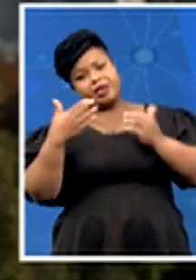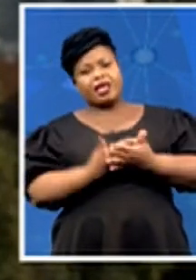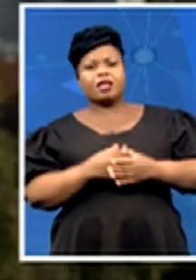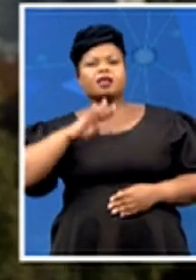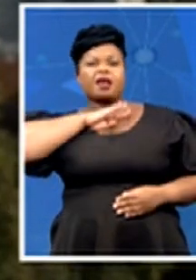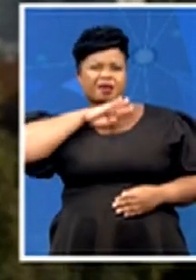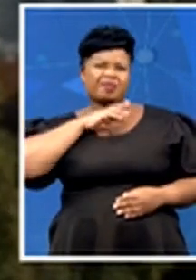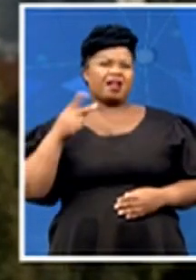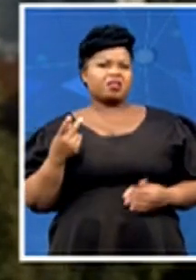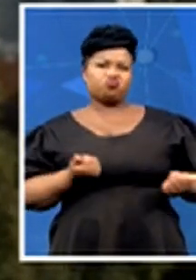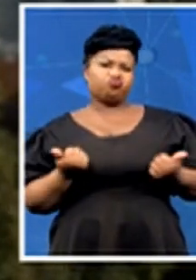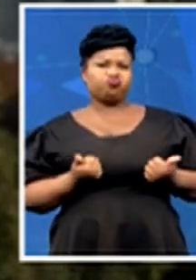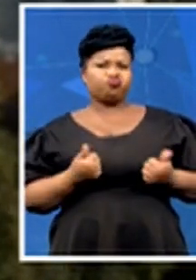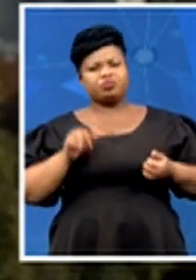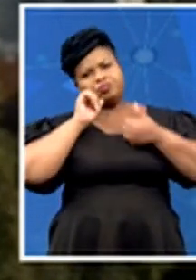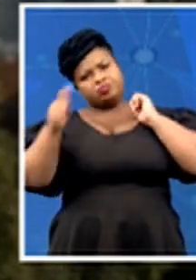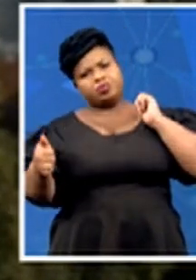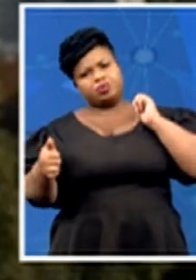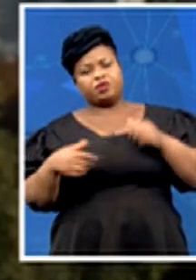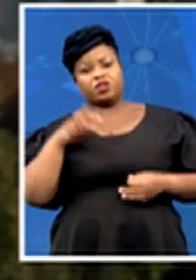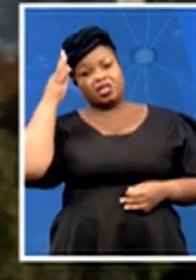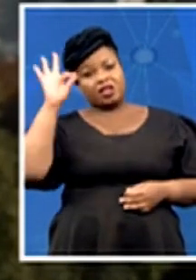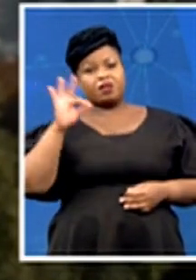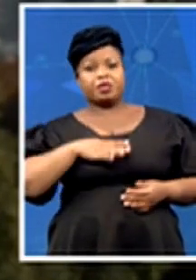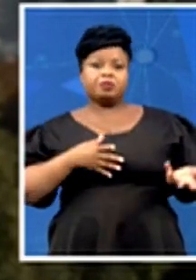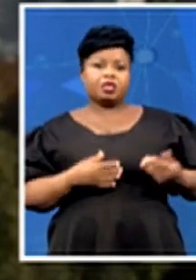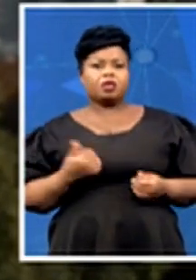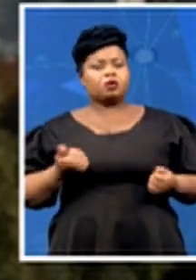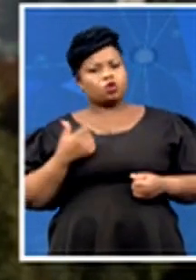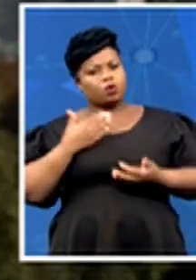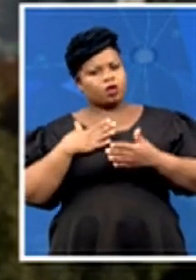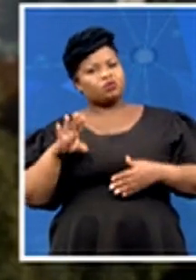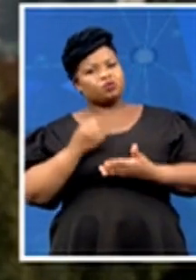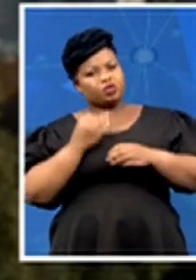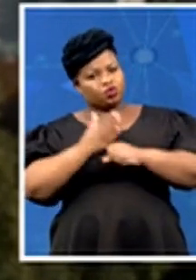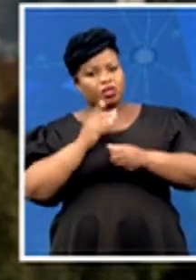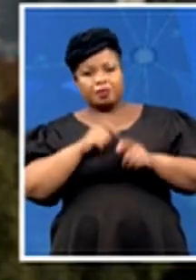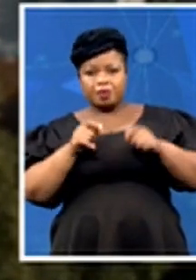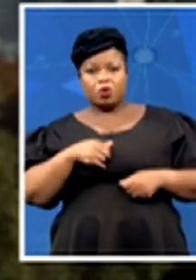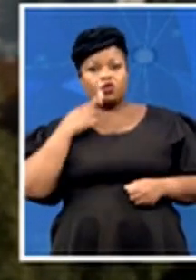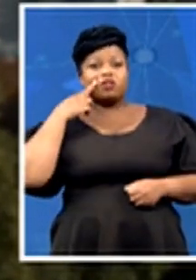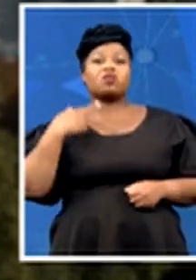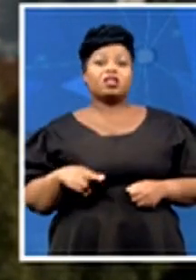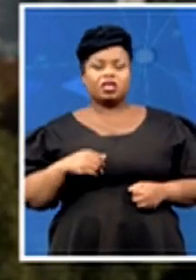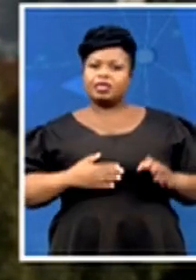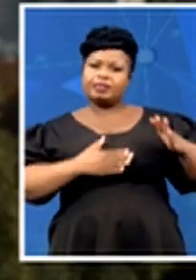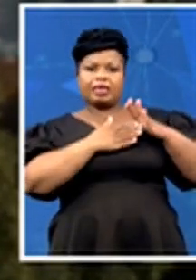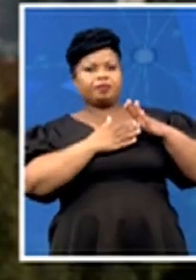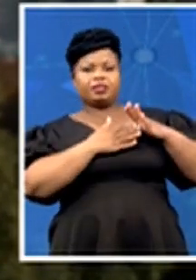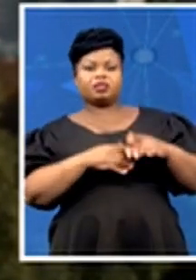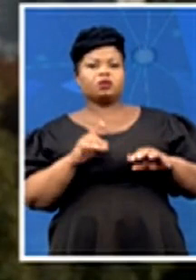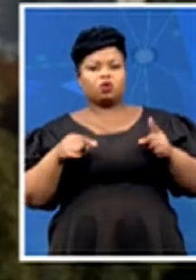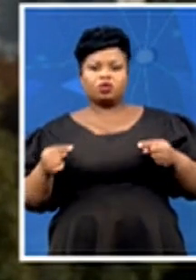afghanistan government soldiers and they want to make sure both tajikistan and russia that the taliban do not encroach onto the territory of neighboring